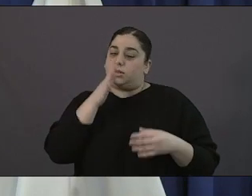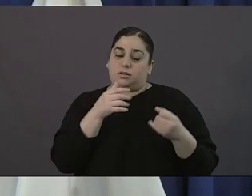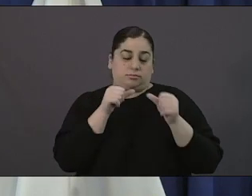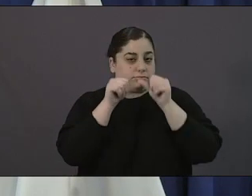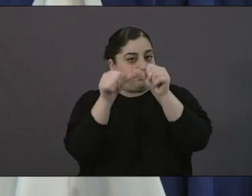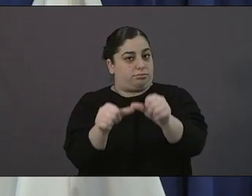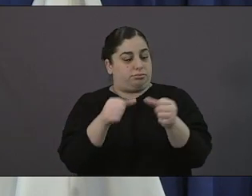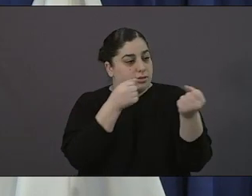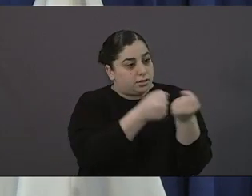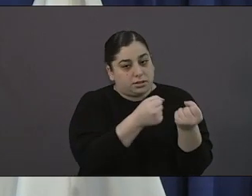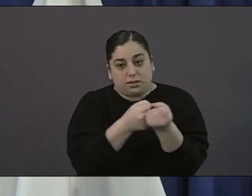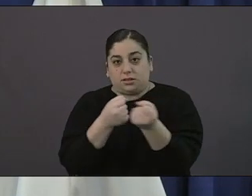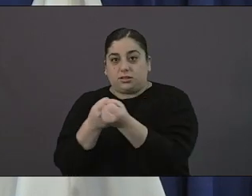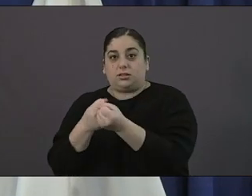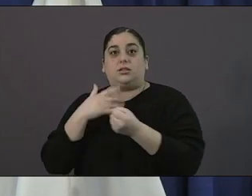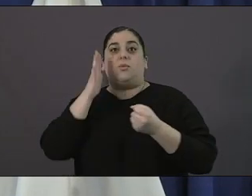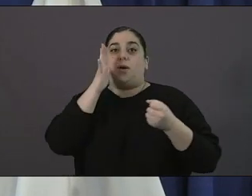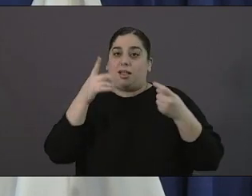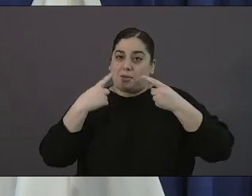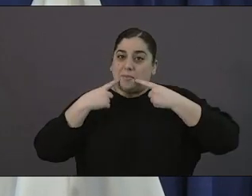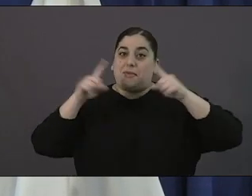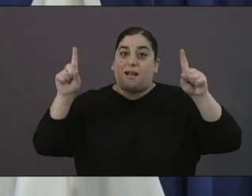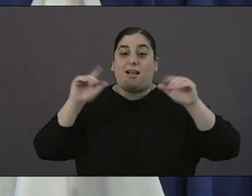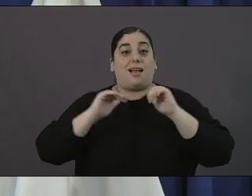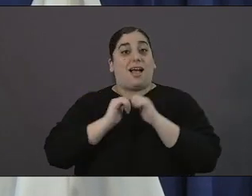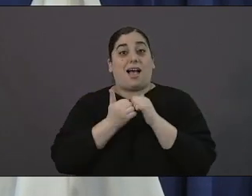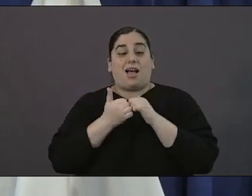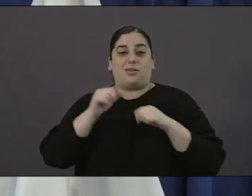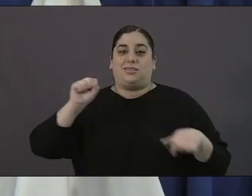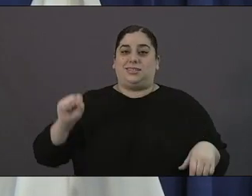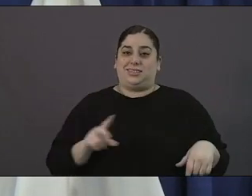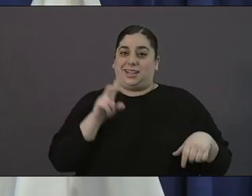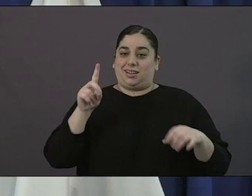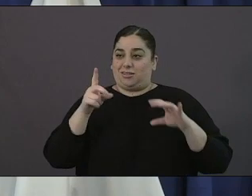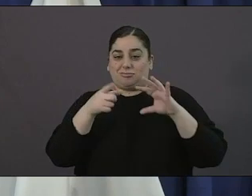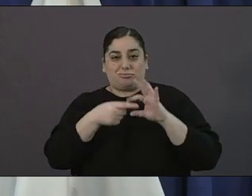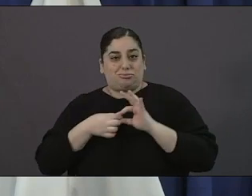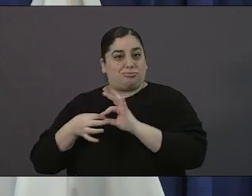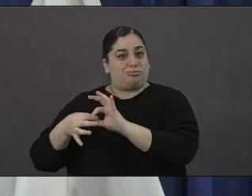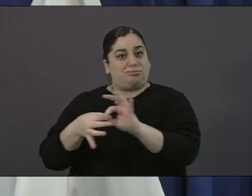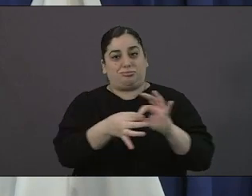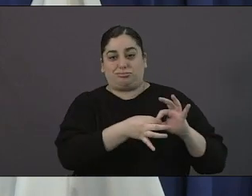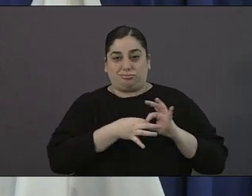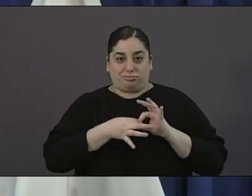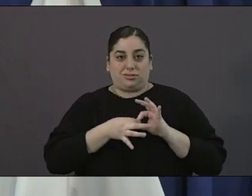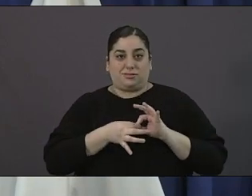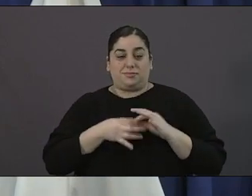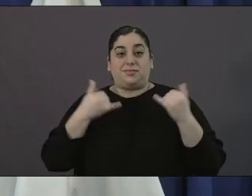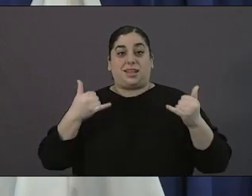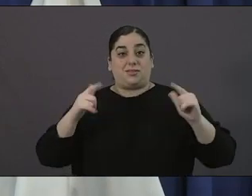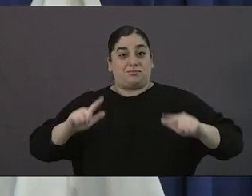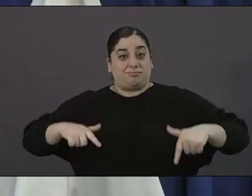we will get through this as one city and with that i will pause for any questions from members of the media